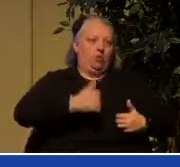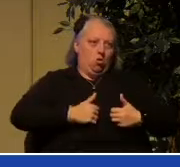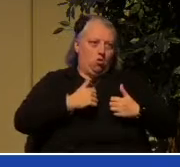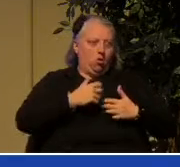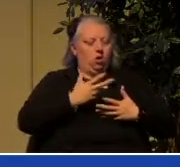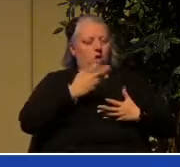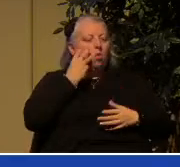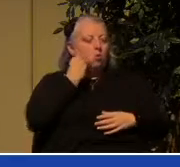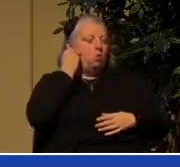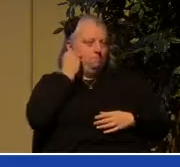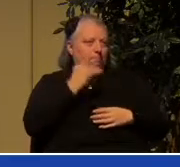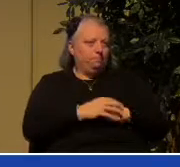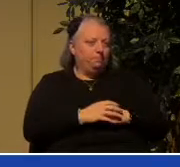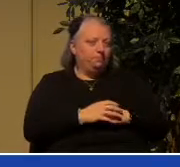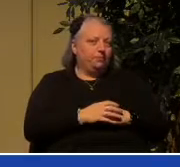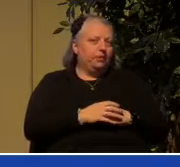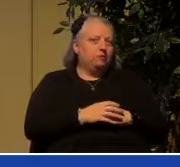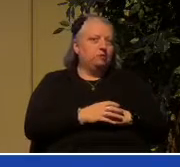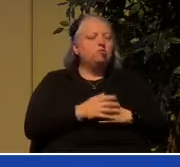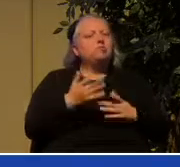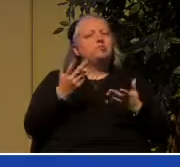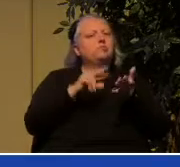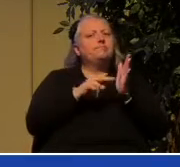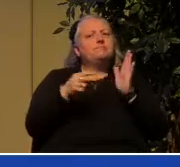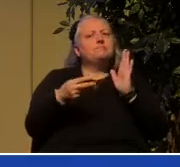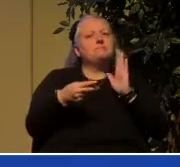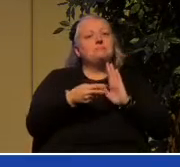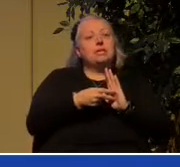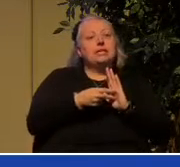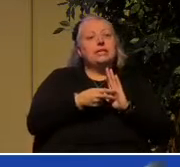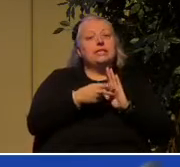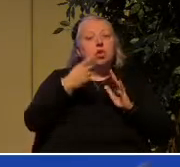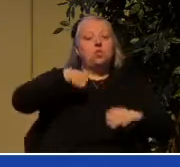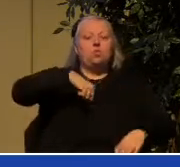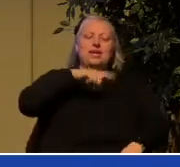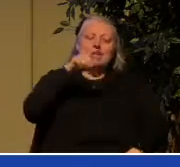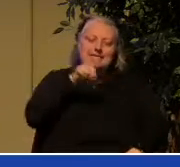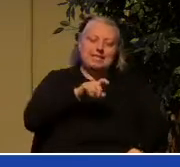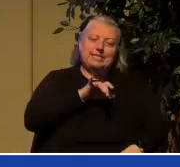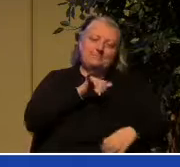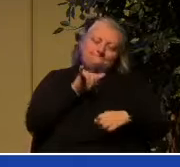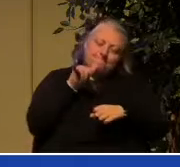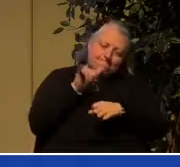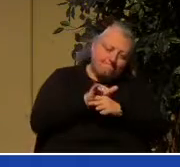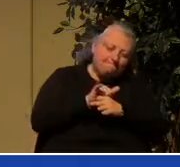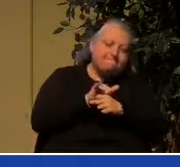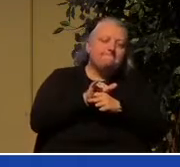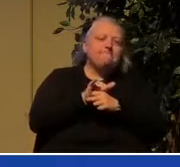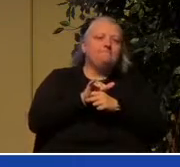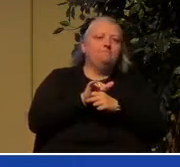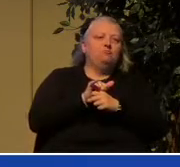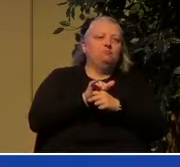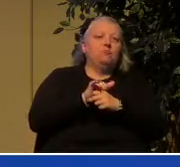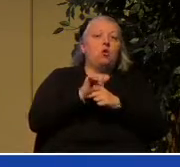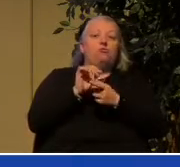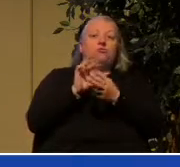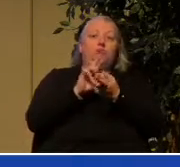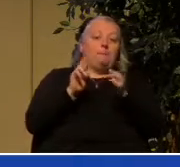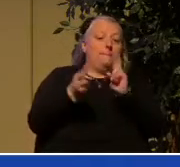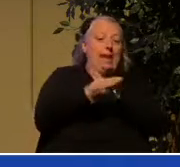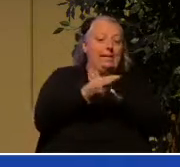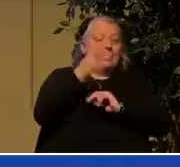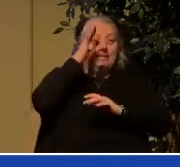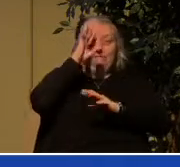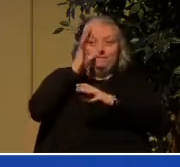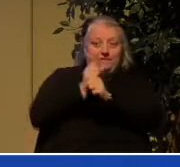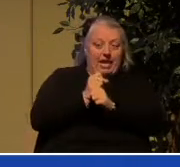what it means is that we need to always abide in repentance and faith in the person of Jesus because